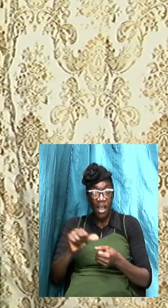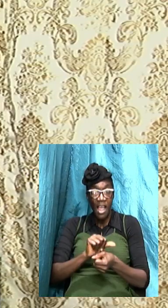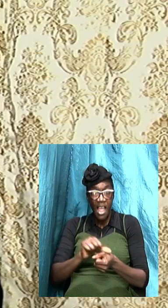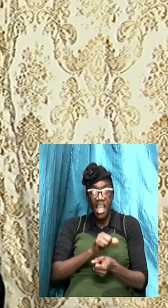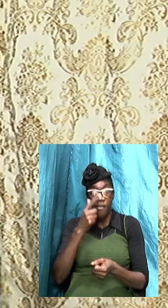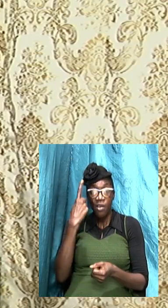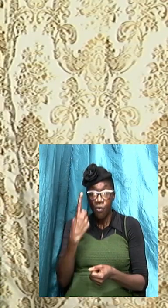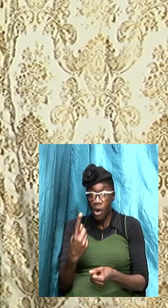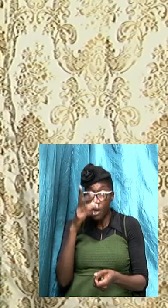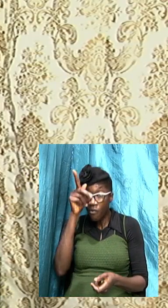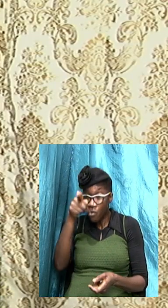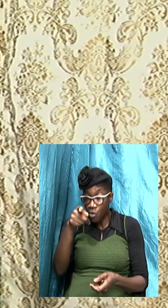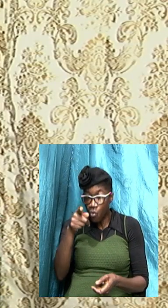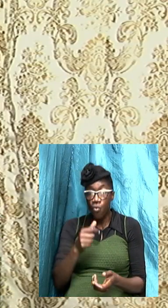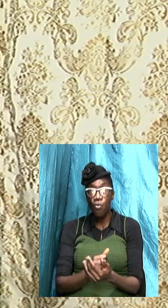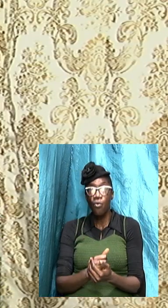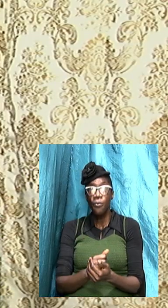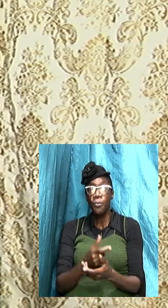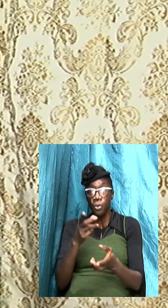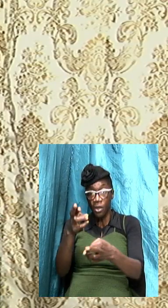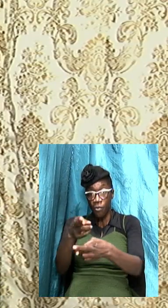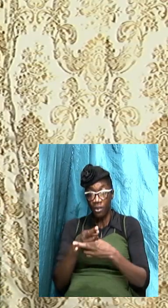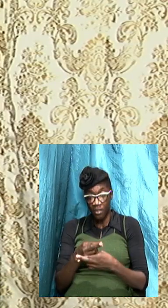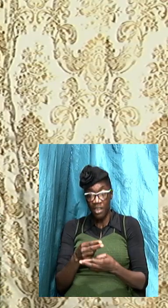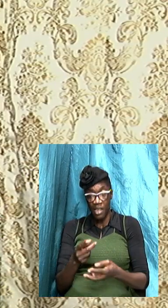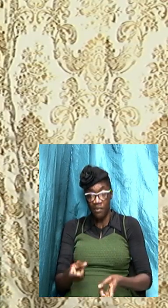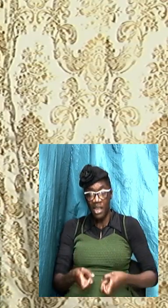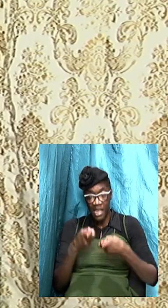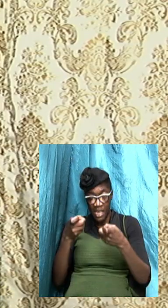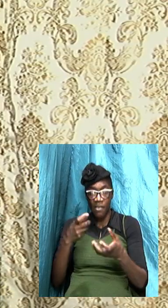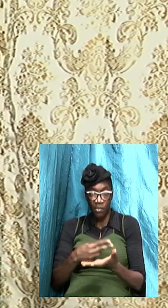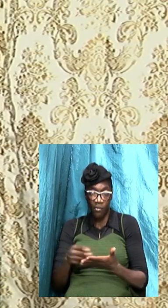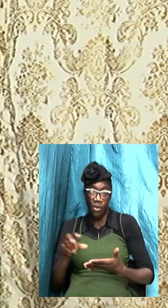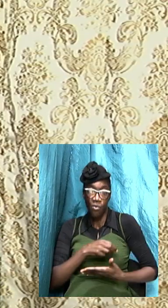and you shall receive the gift of the Holy Ghost